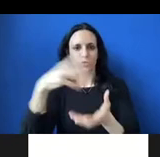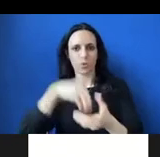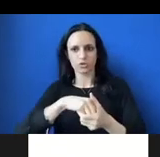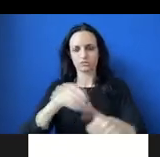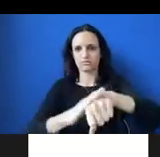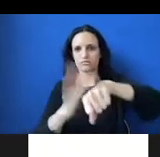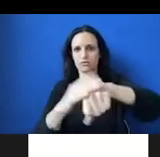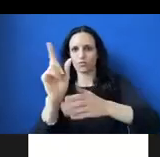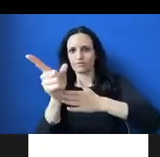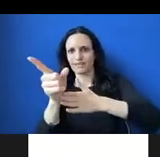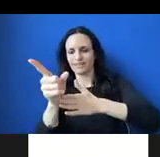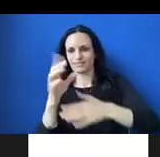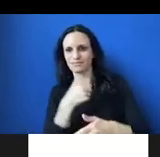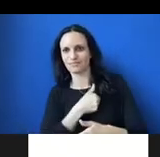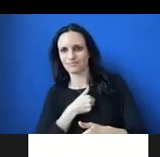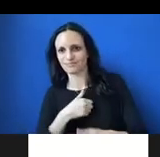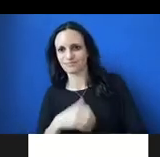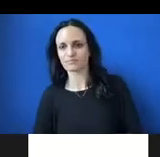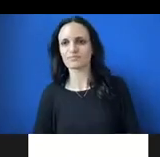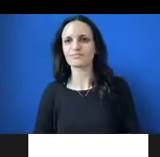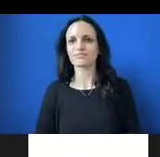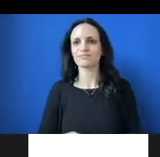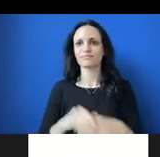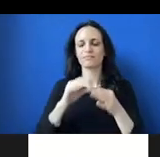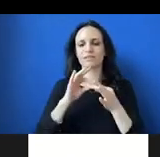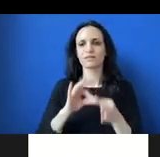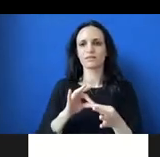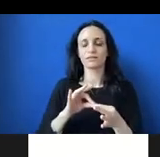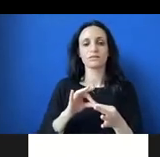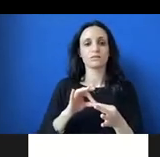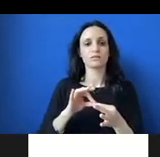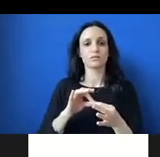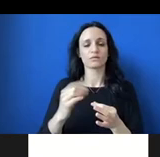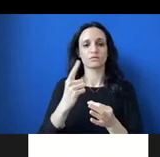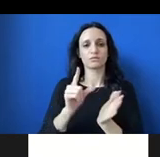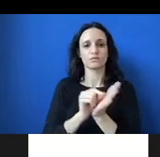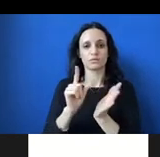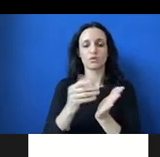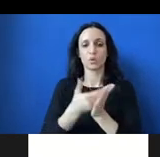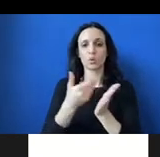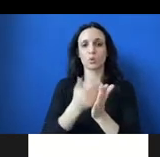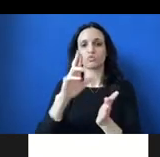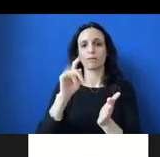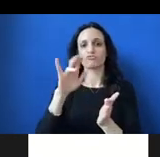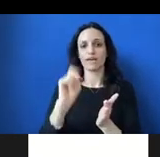and approved reparations program in Evanston, Illinois, which is the